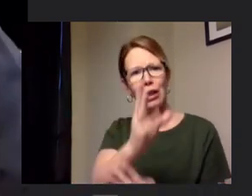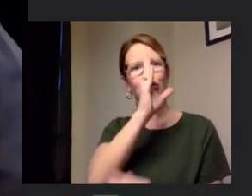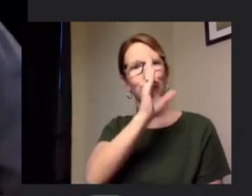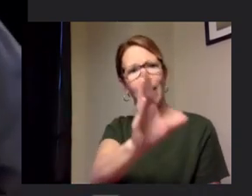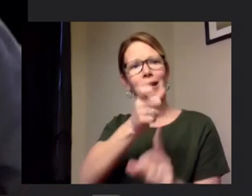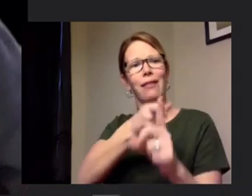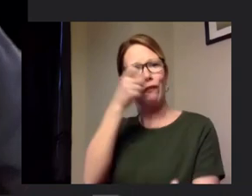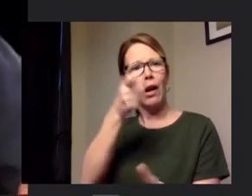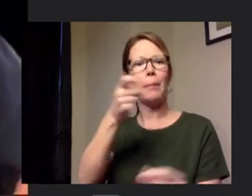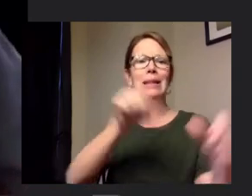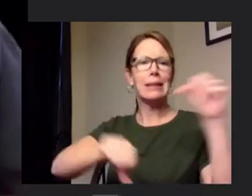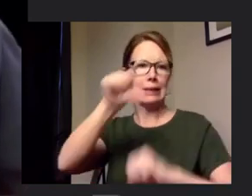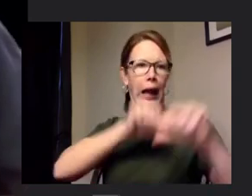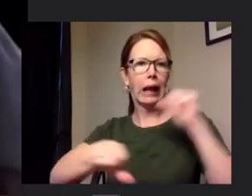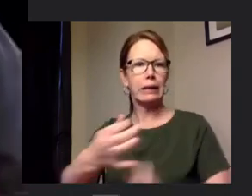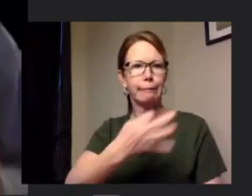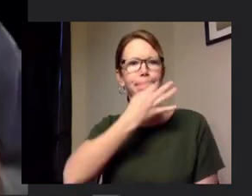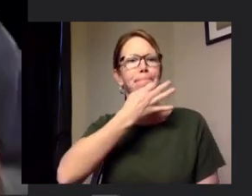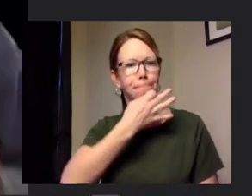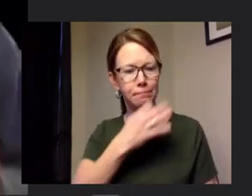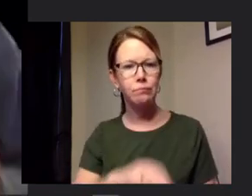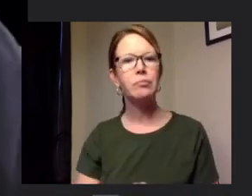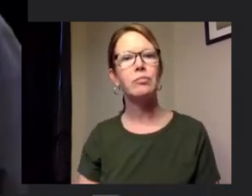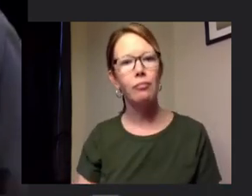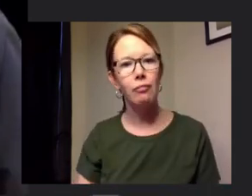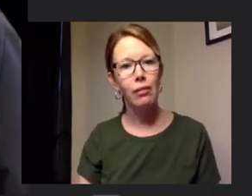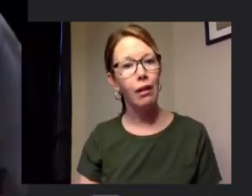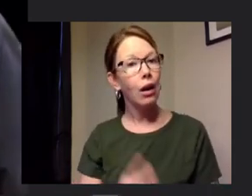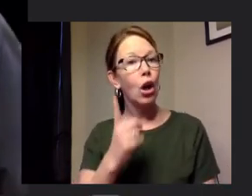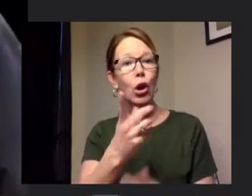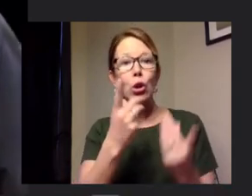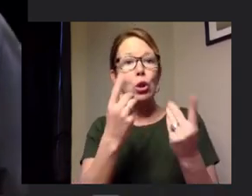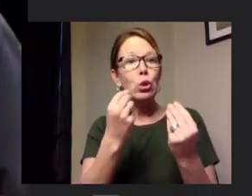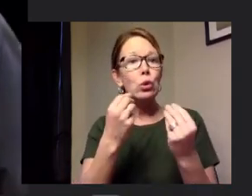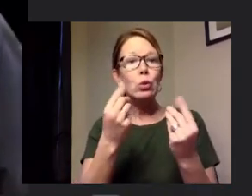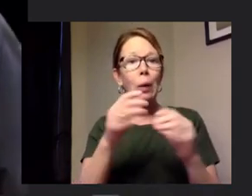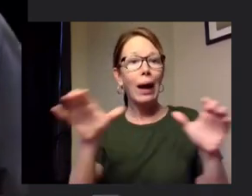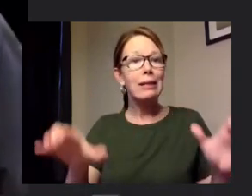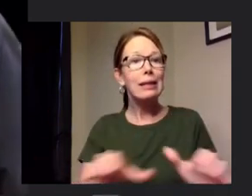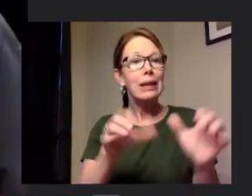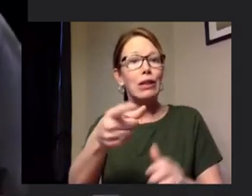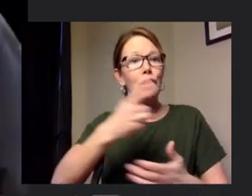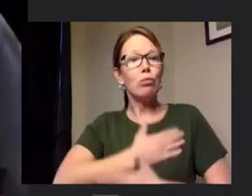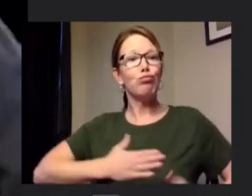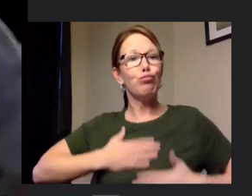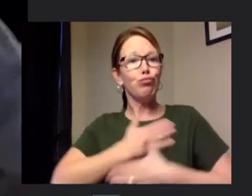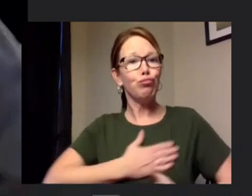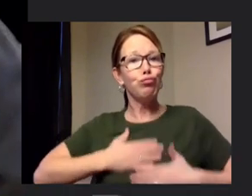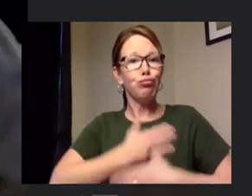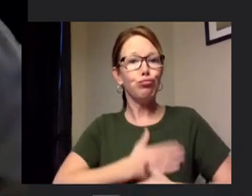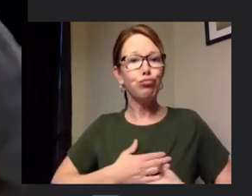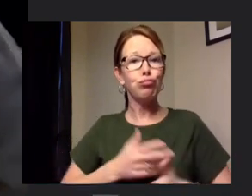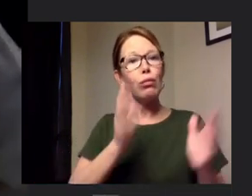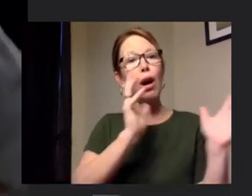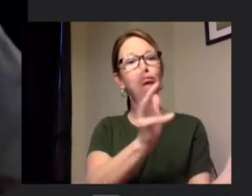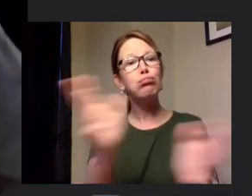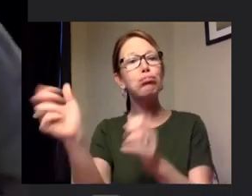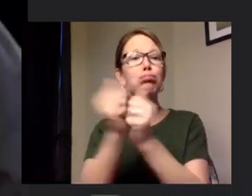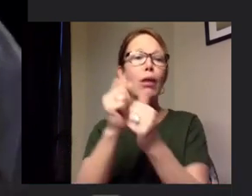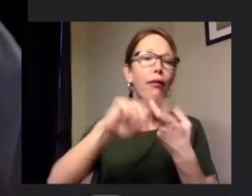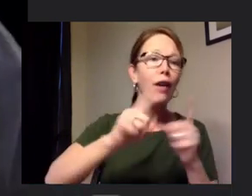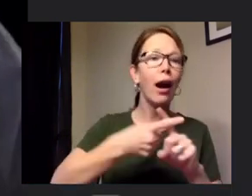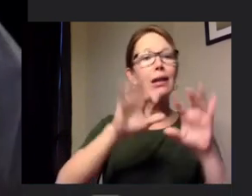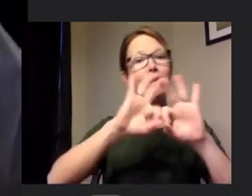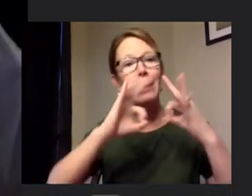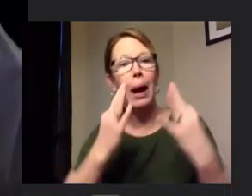set a daily routine that includes activities that you enjoy or that you find relaxing uh talk with trusted friends family members